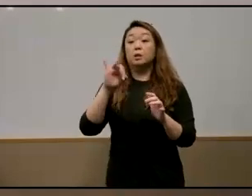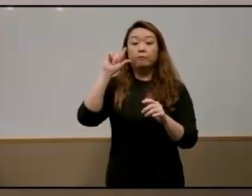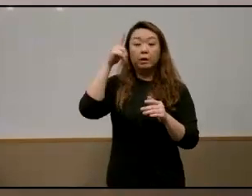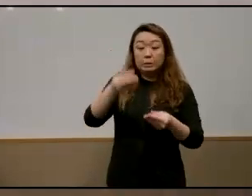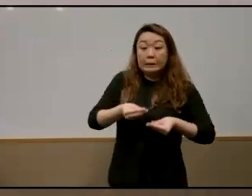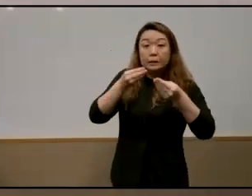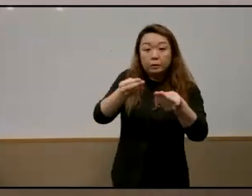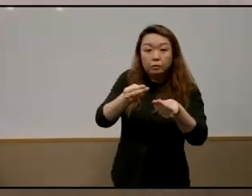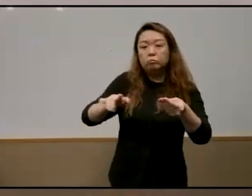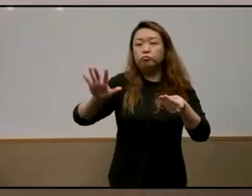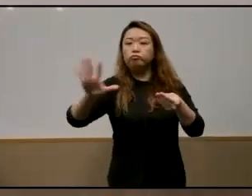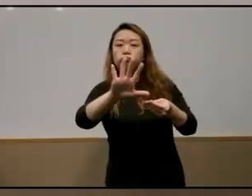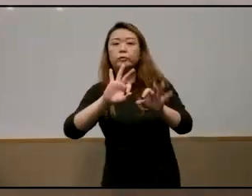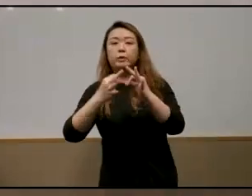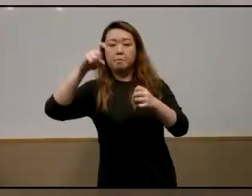yourselves